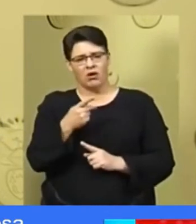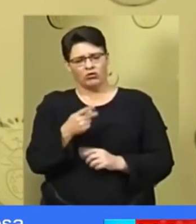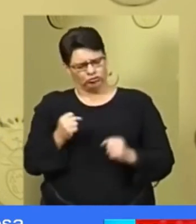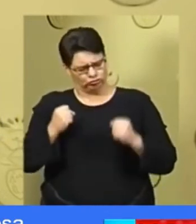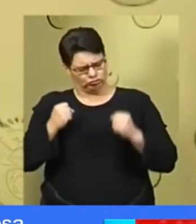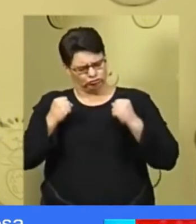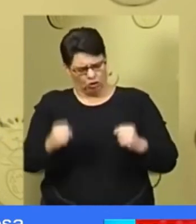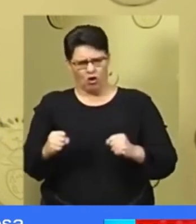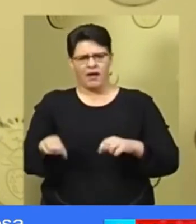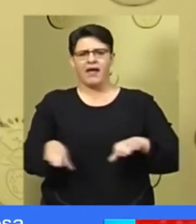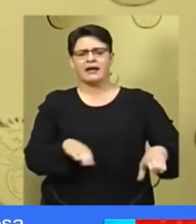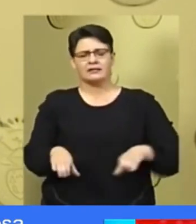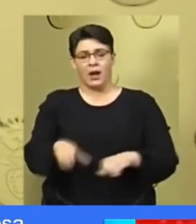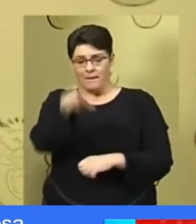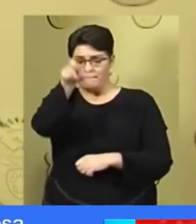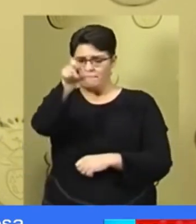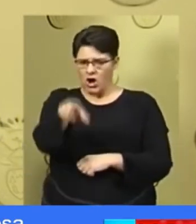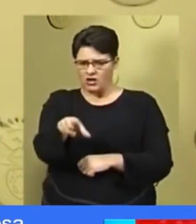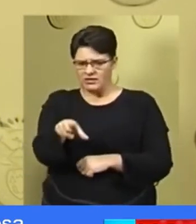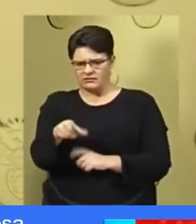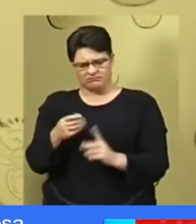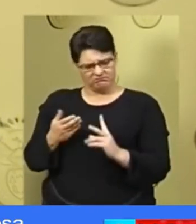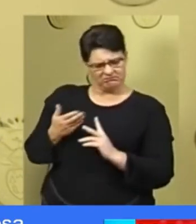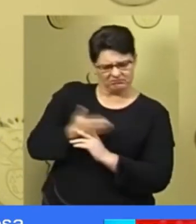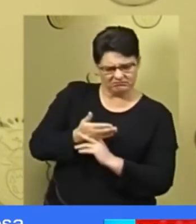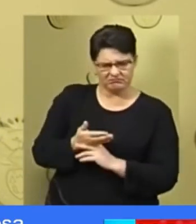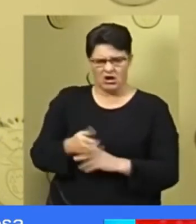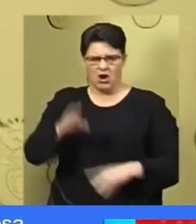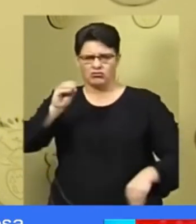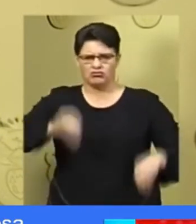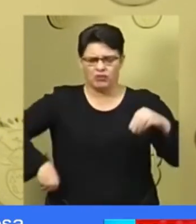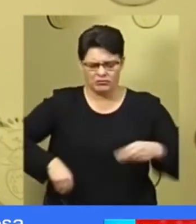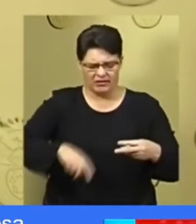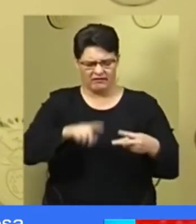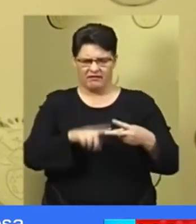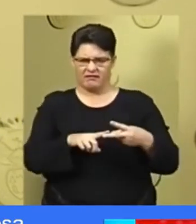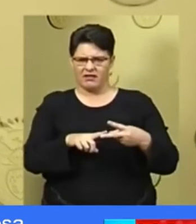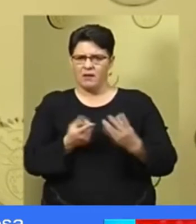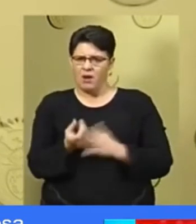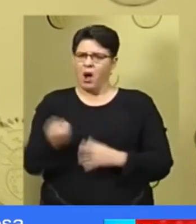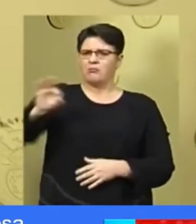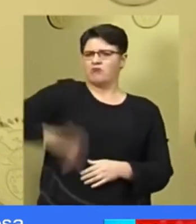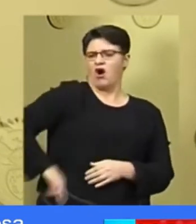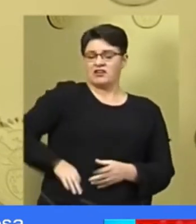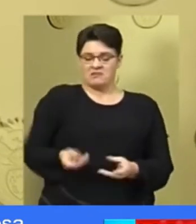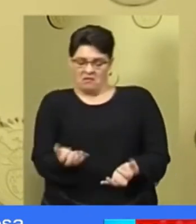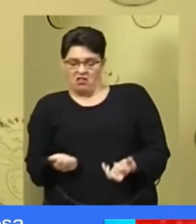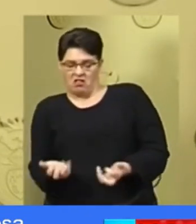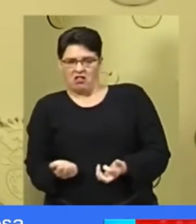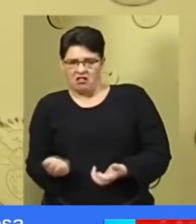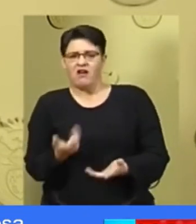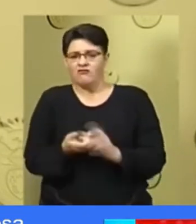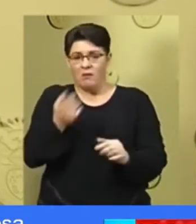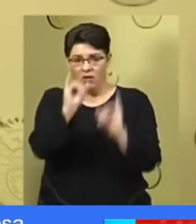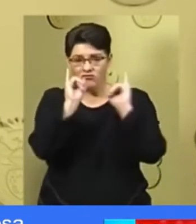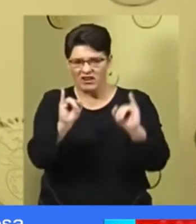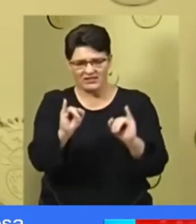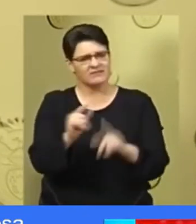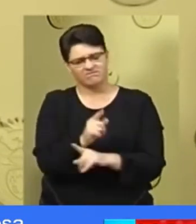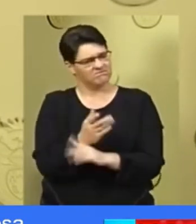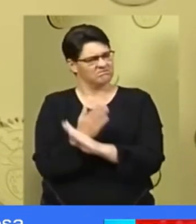strongly against any attempts at corruption and at profiteering from this crisis.